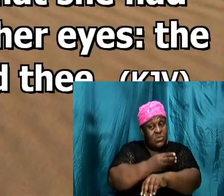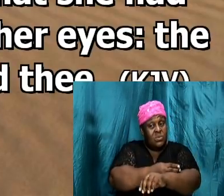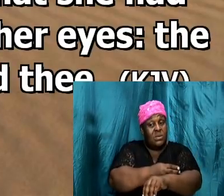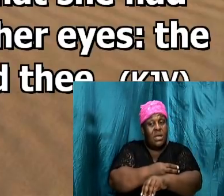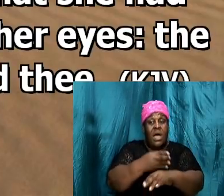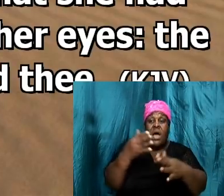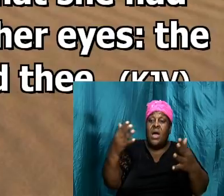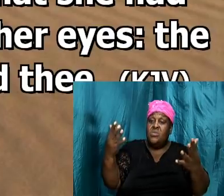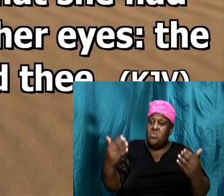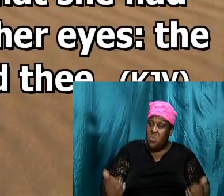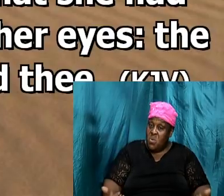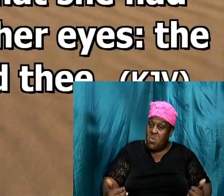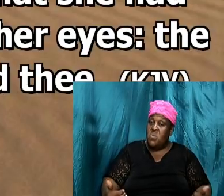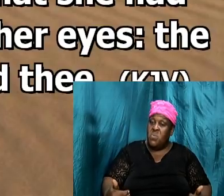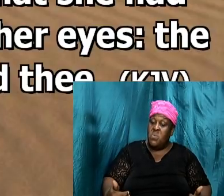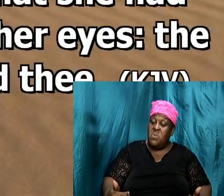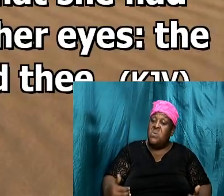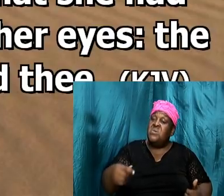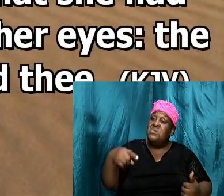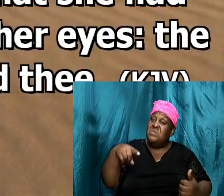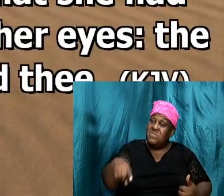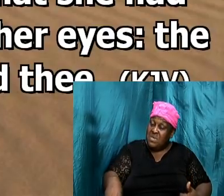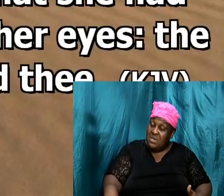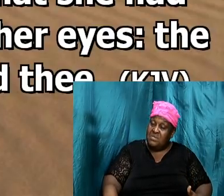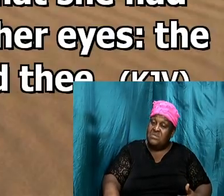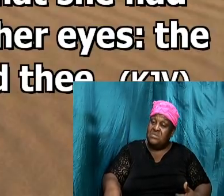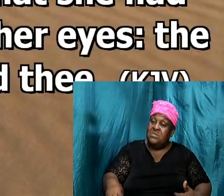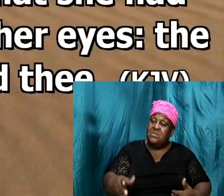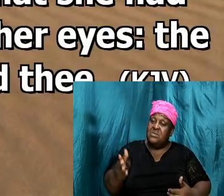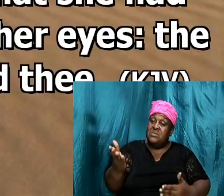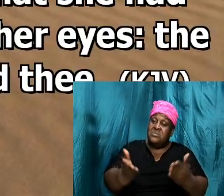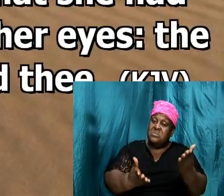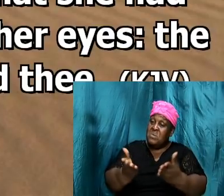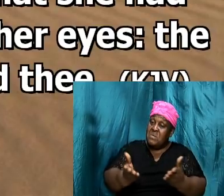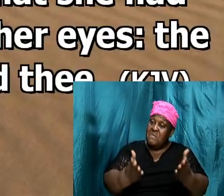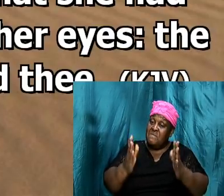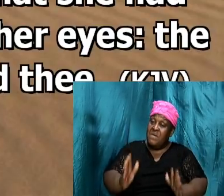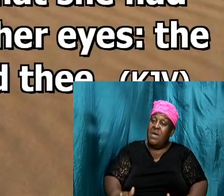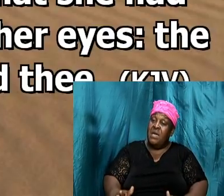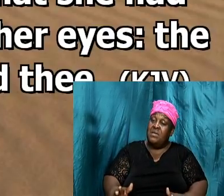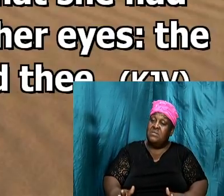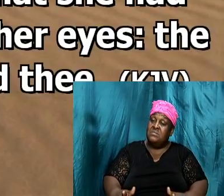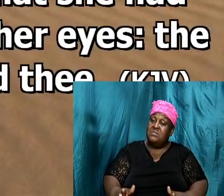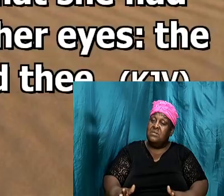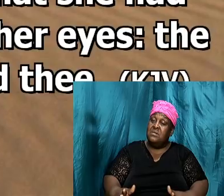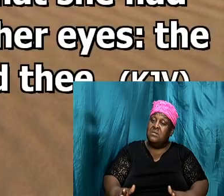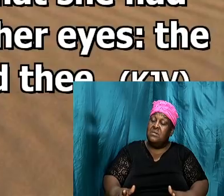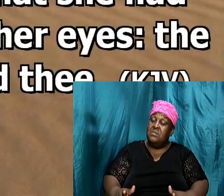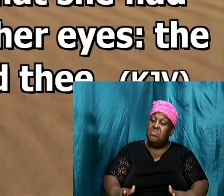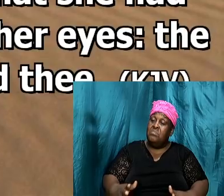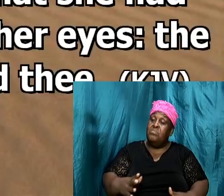child for him he was caught between keeping that child